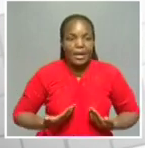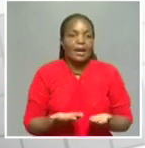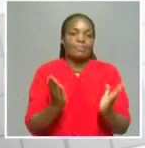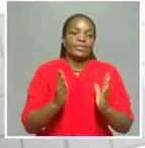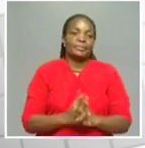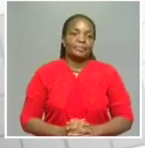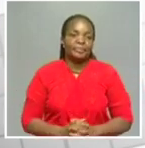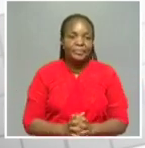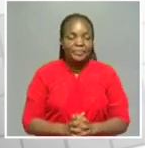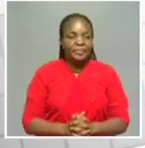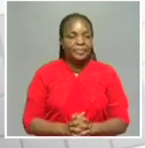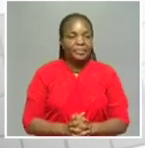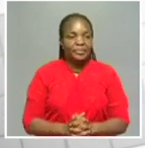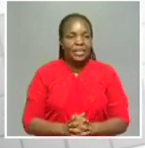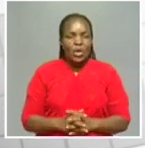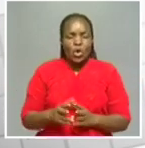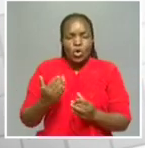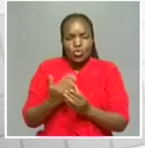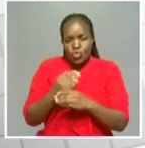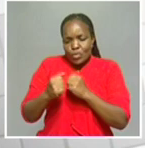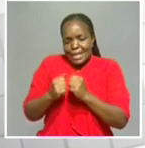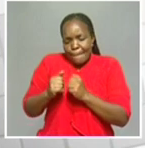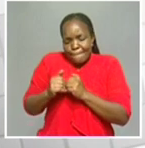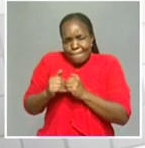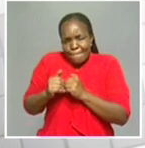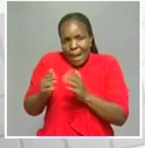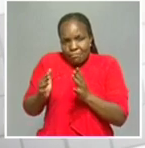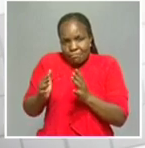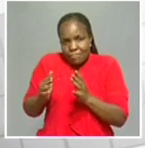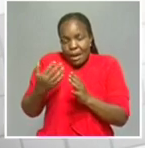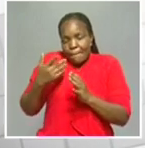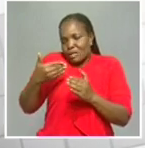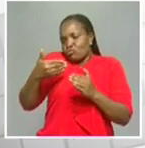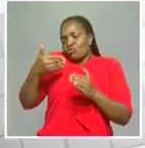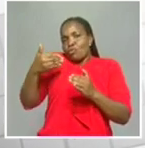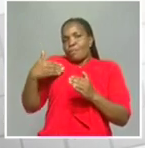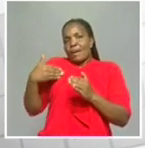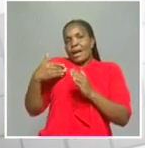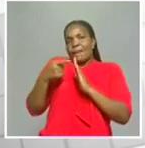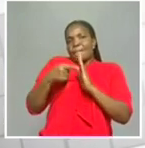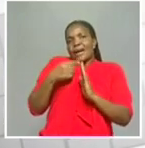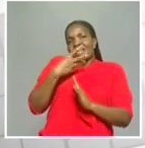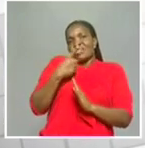We have just ended the New Year and just on the 31st we ordered all our